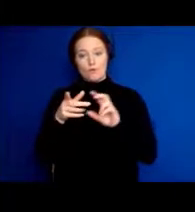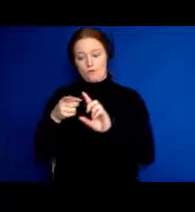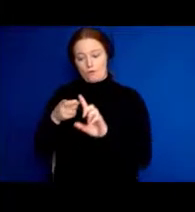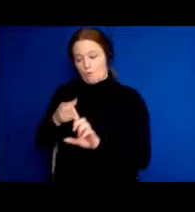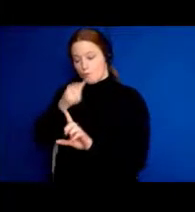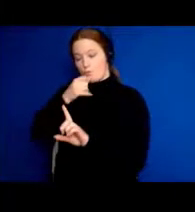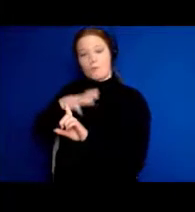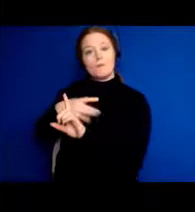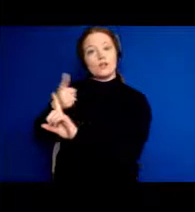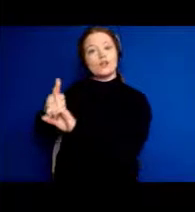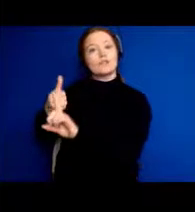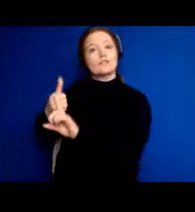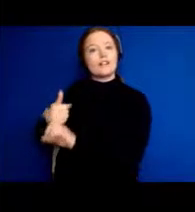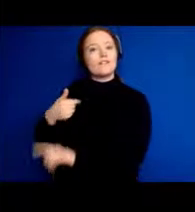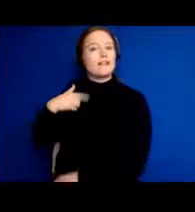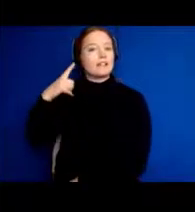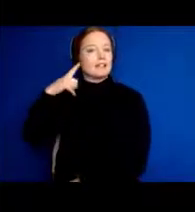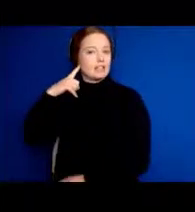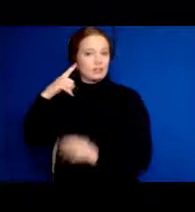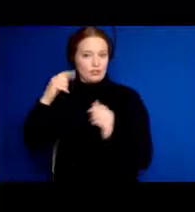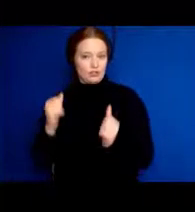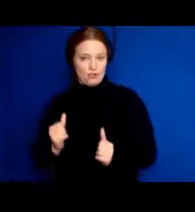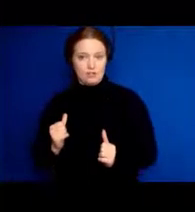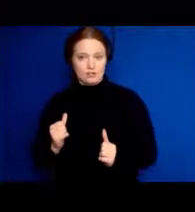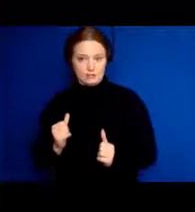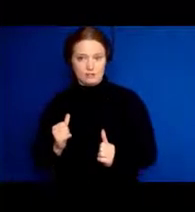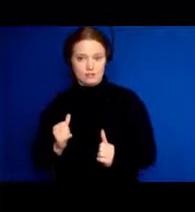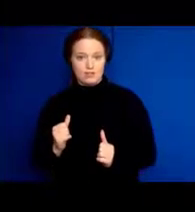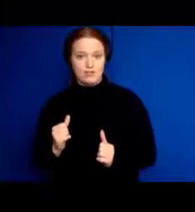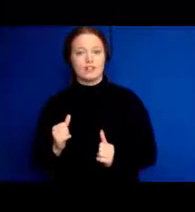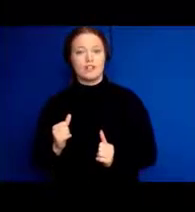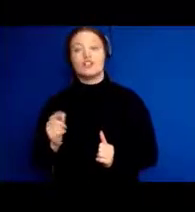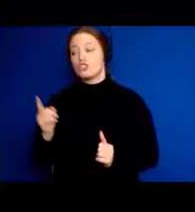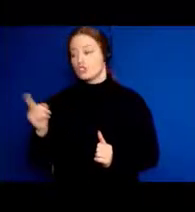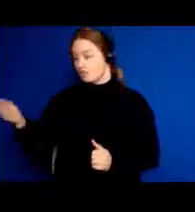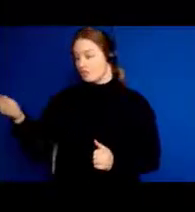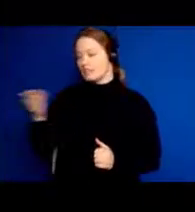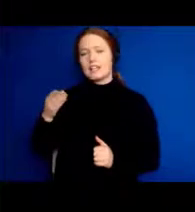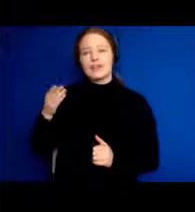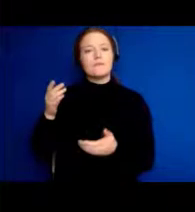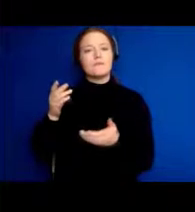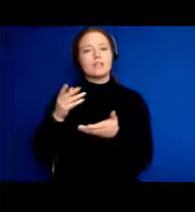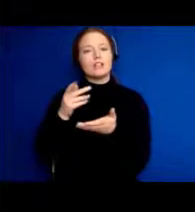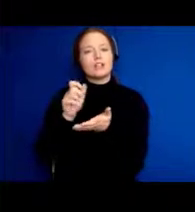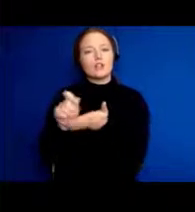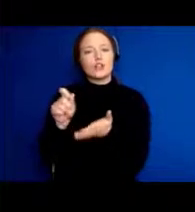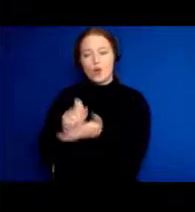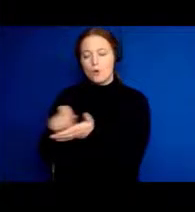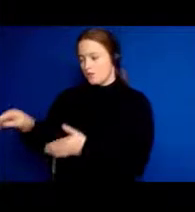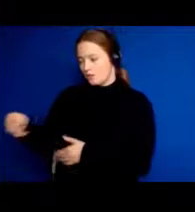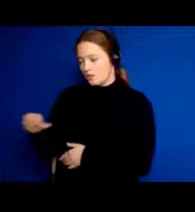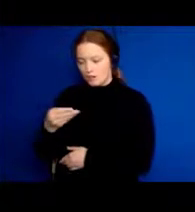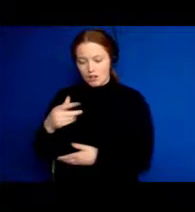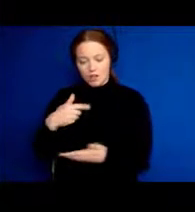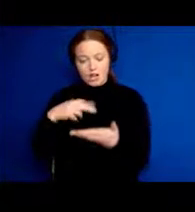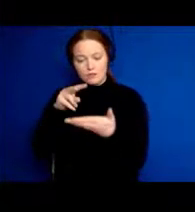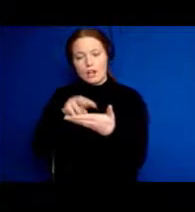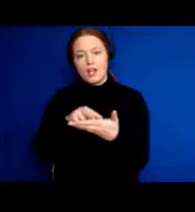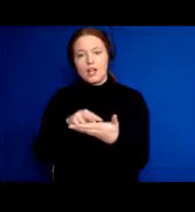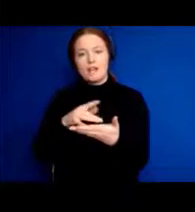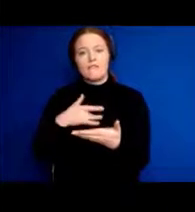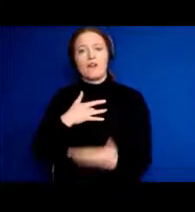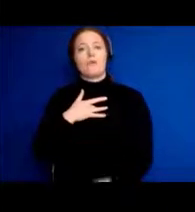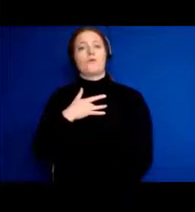old. And she gave me this little note one day after a meeting of the Canadian Hard of Hearing Association. And she